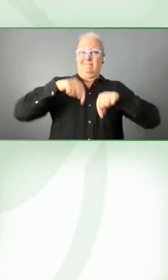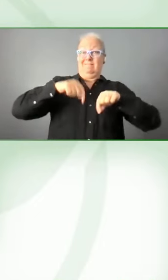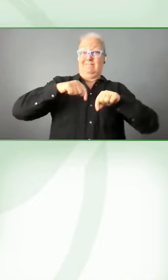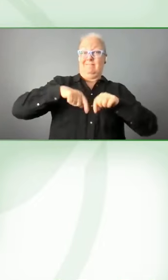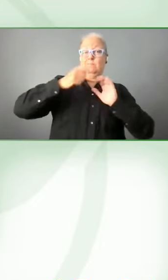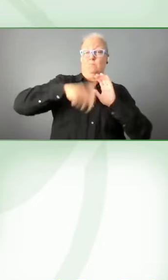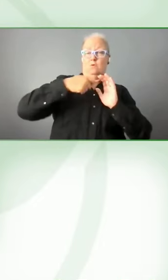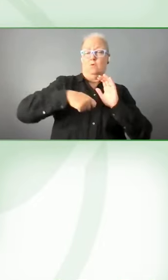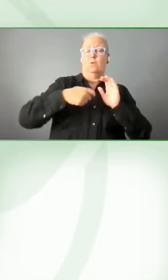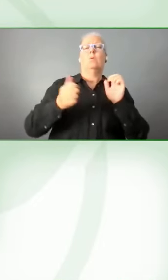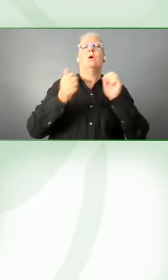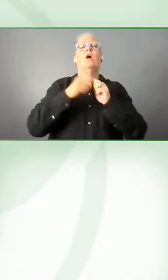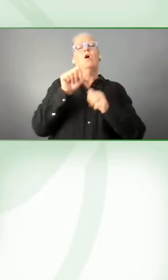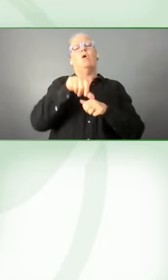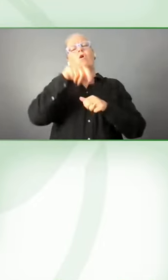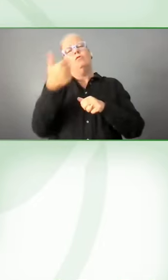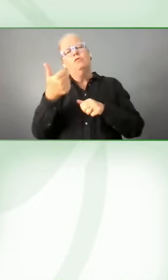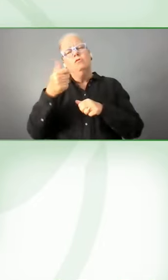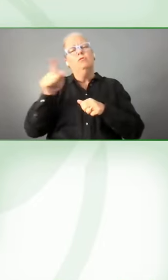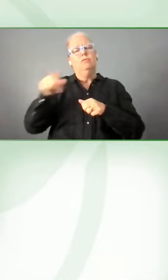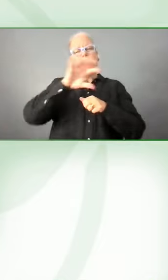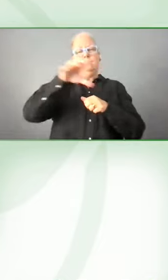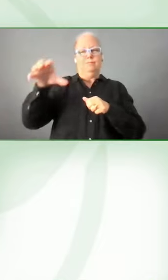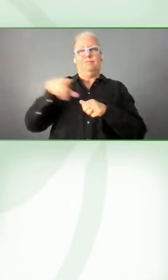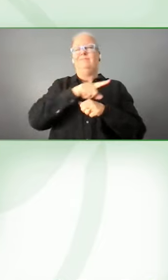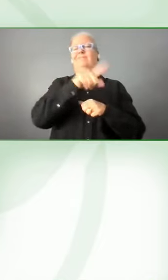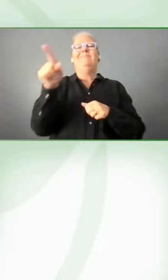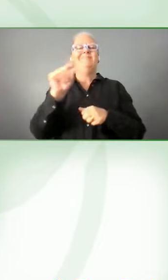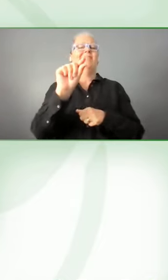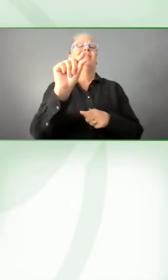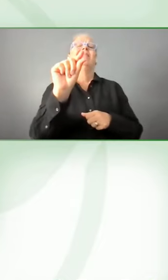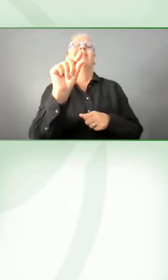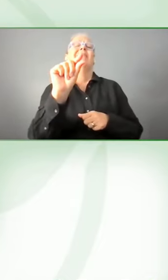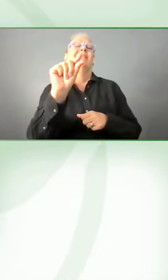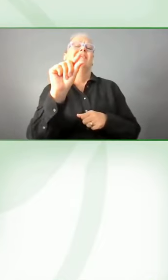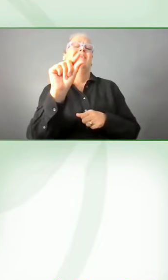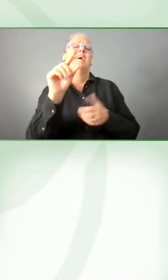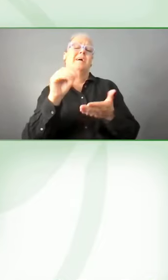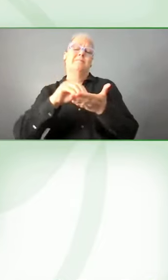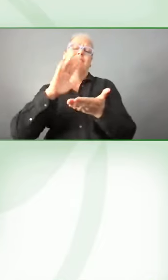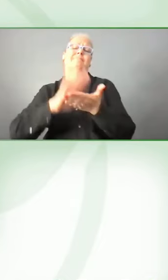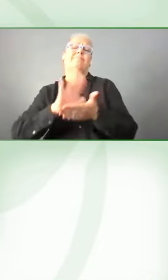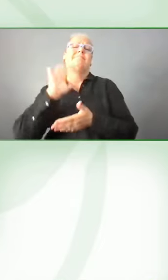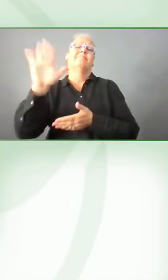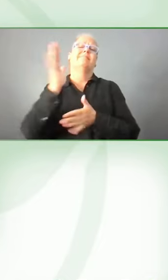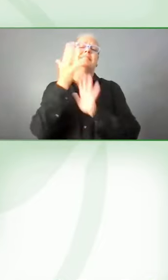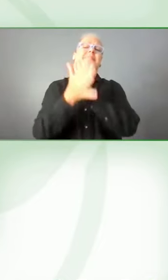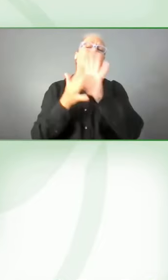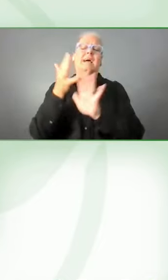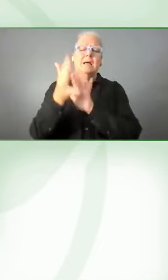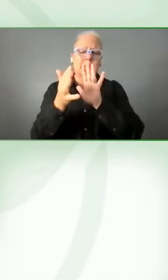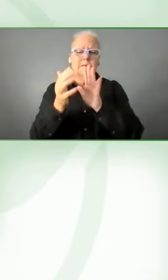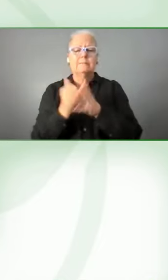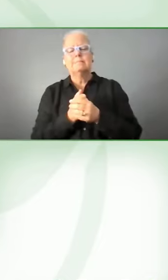those countries have very little documentation of their existing sign language. And there's a risk of those languages dying out. So